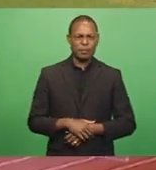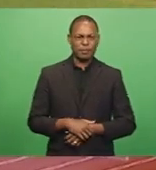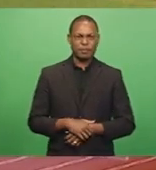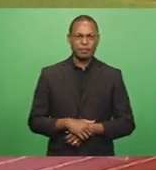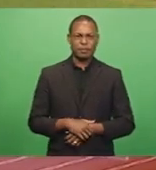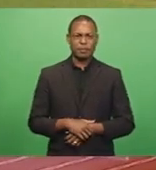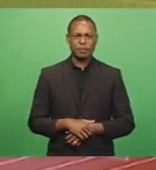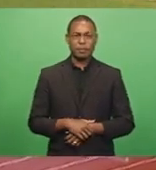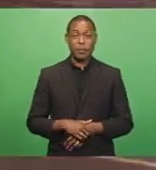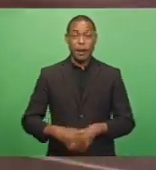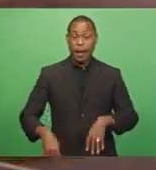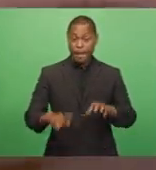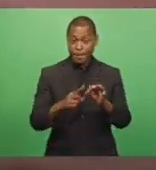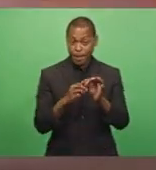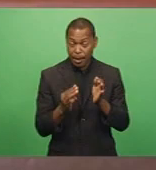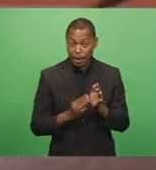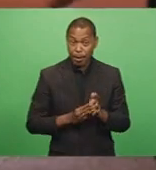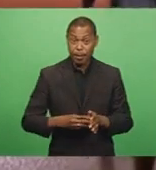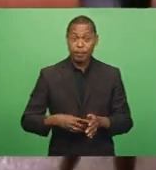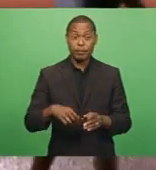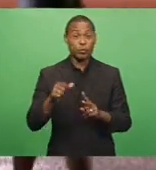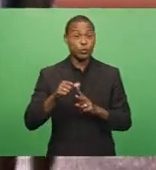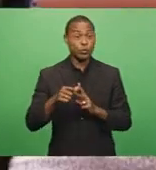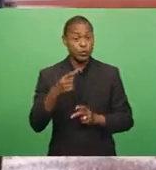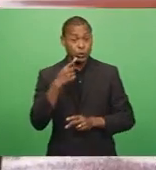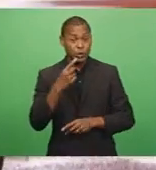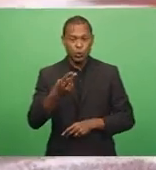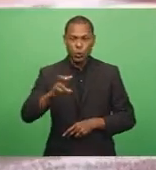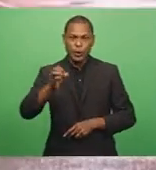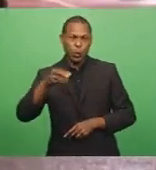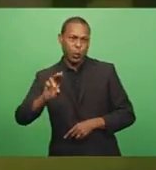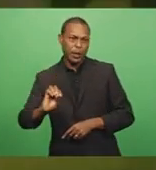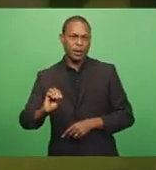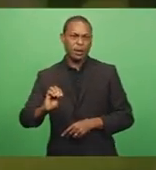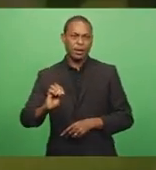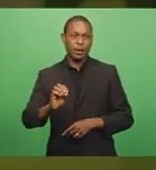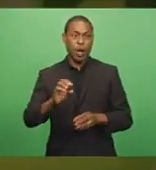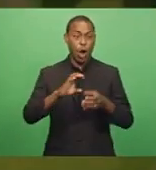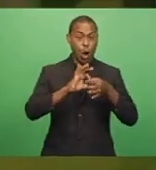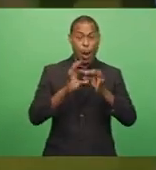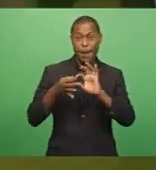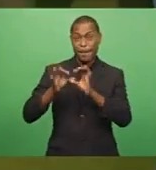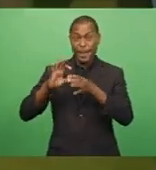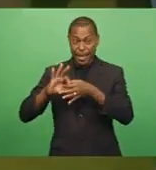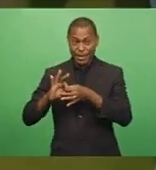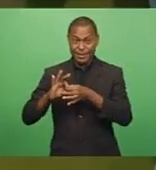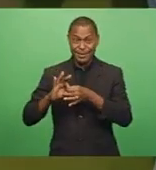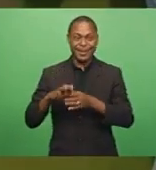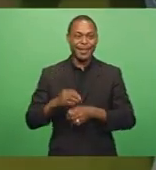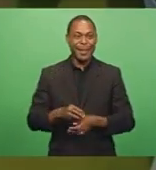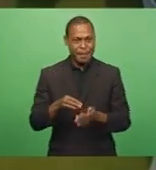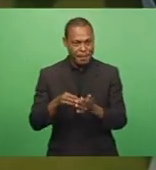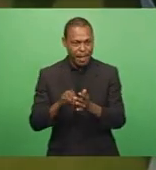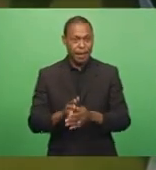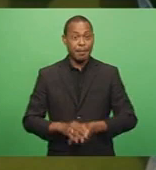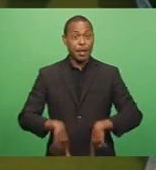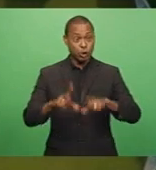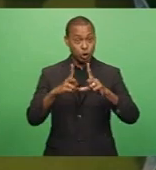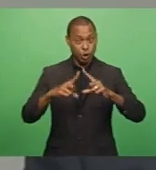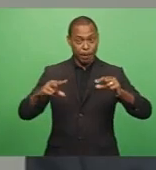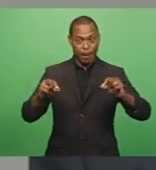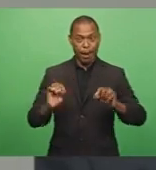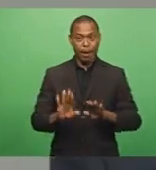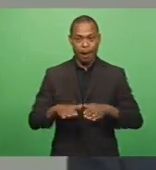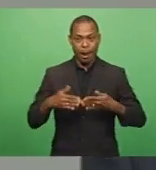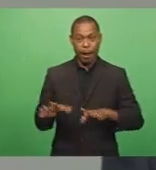Minister also highlighted that the deferment of the 2020 Olympics was marked the most sobering. But your plans to host the Global Games this